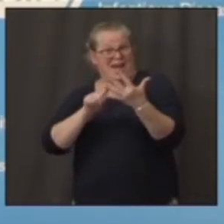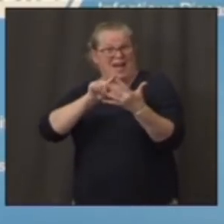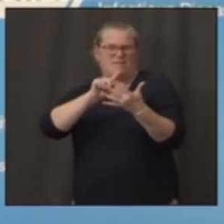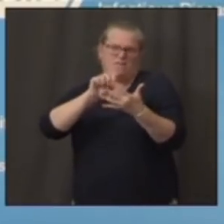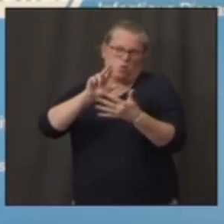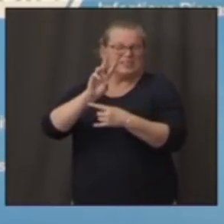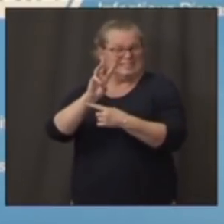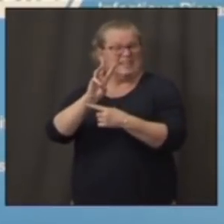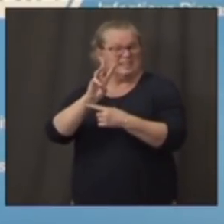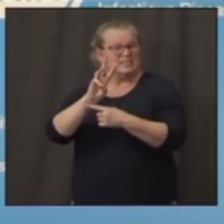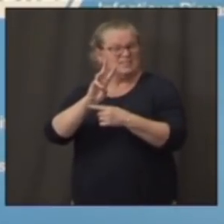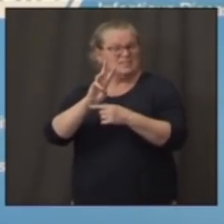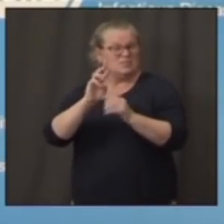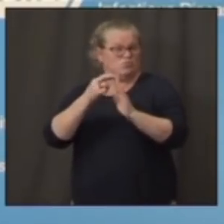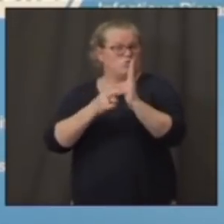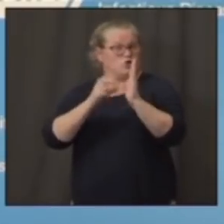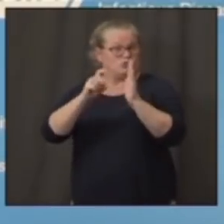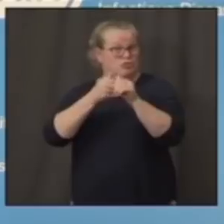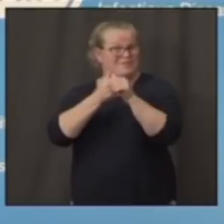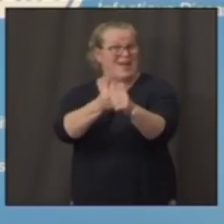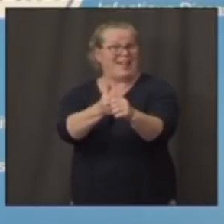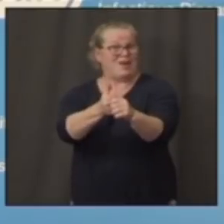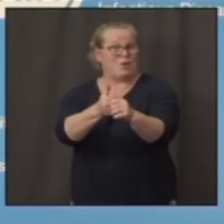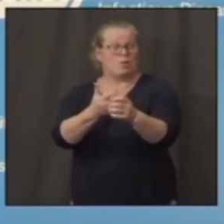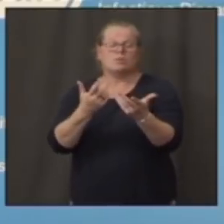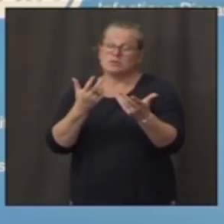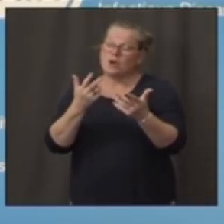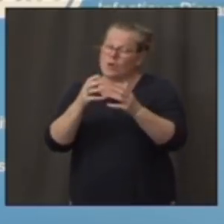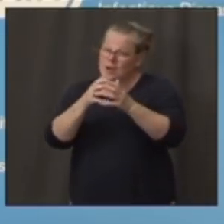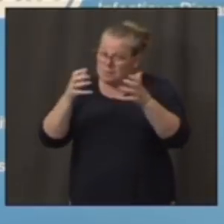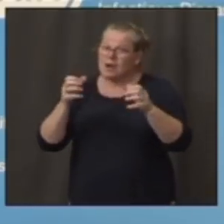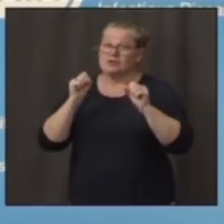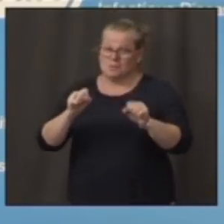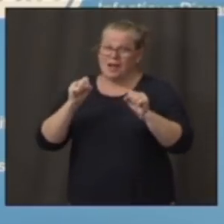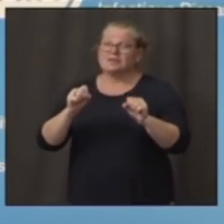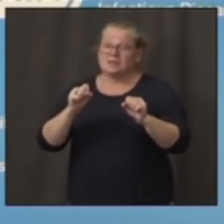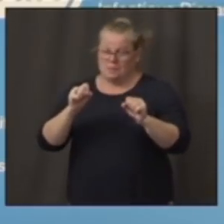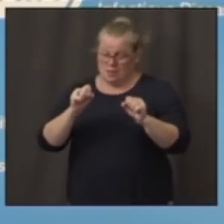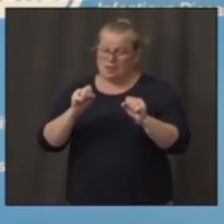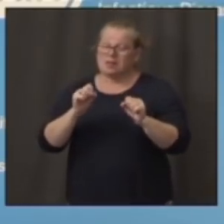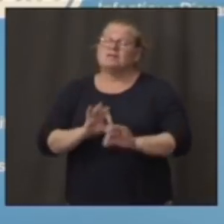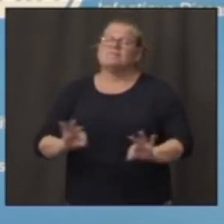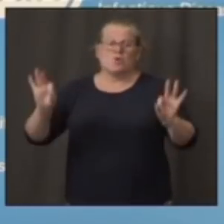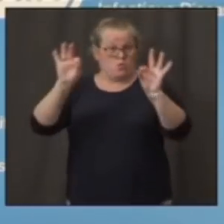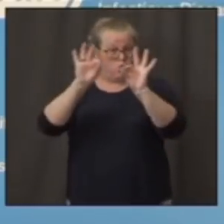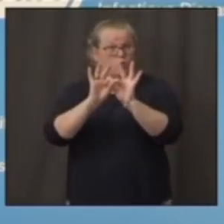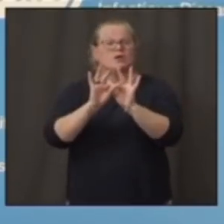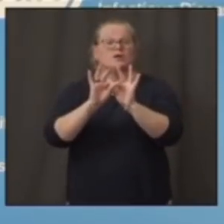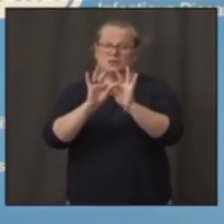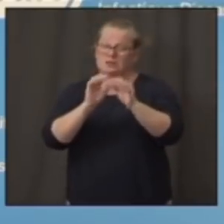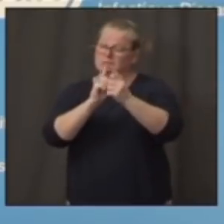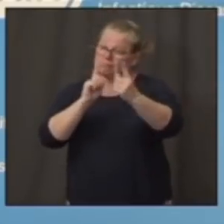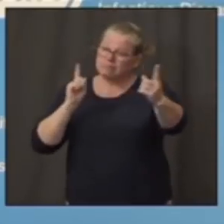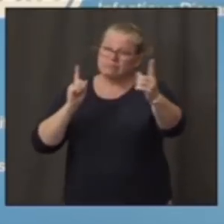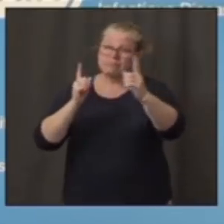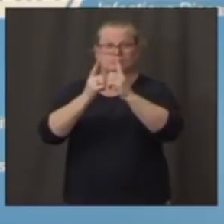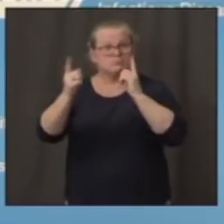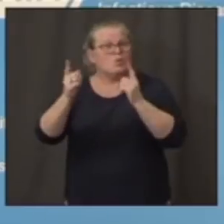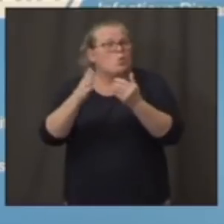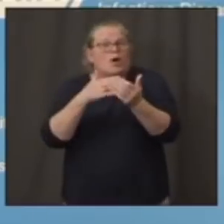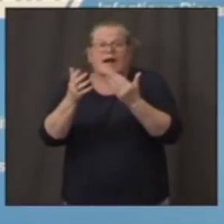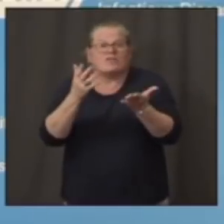possible, try and maintain the social distancing wherever you are, including in the schools.